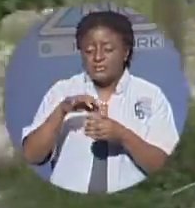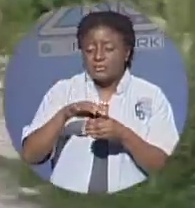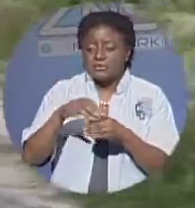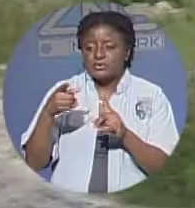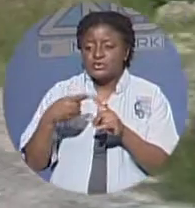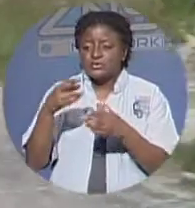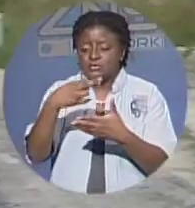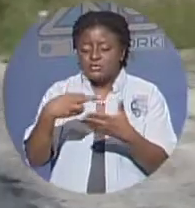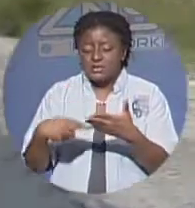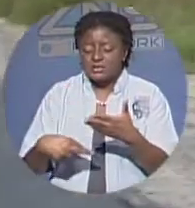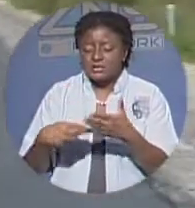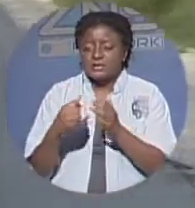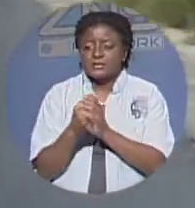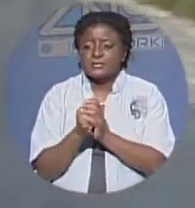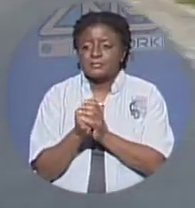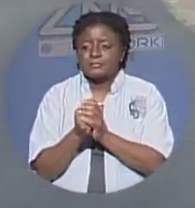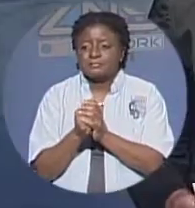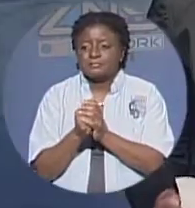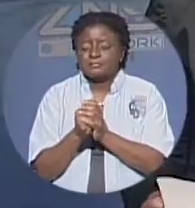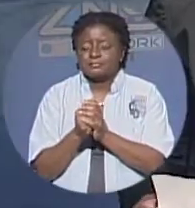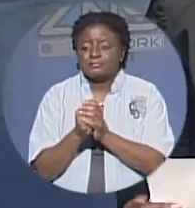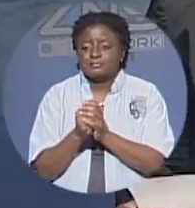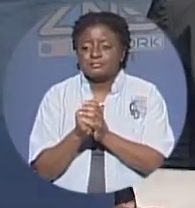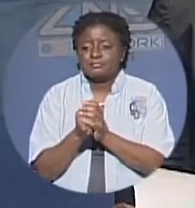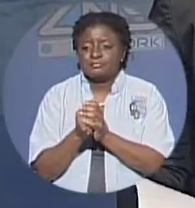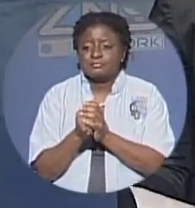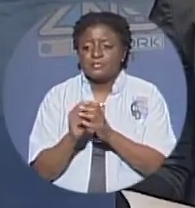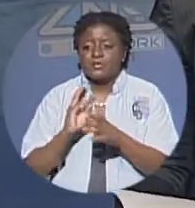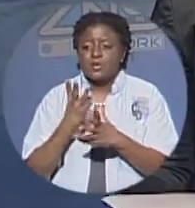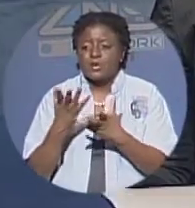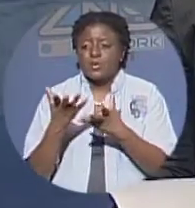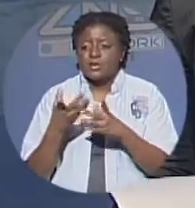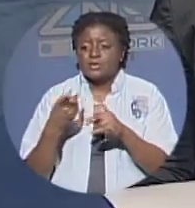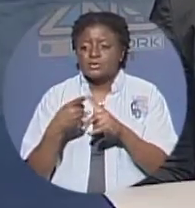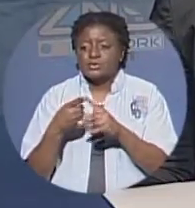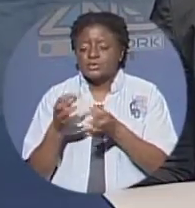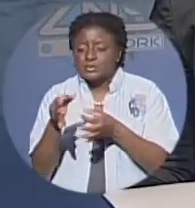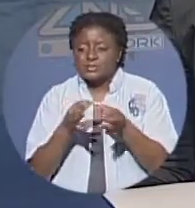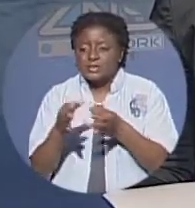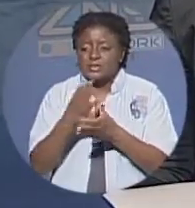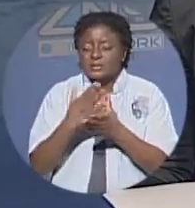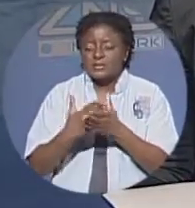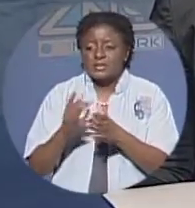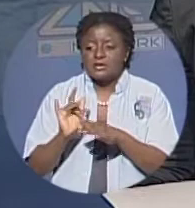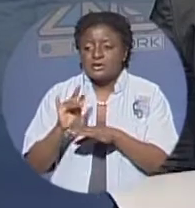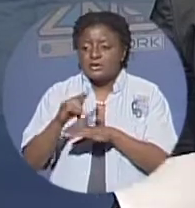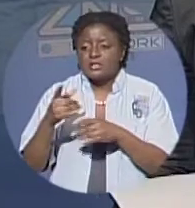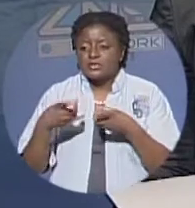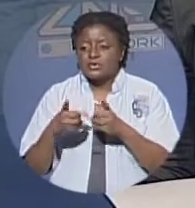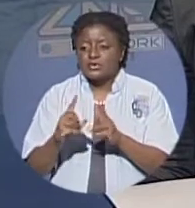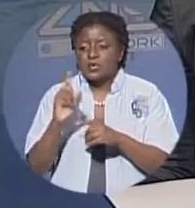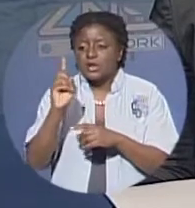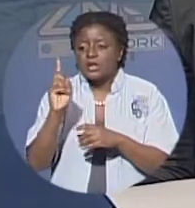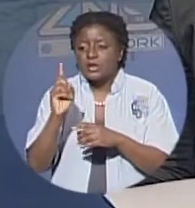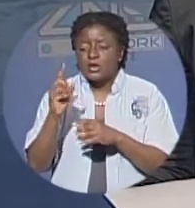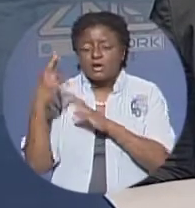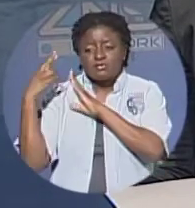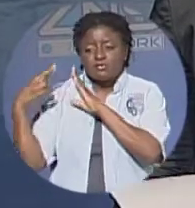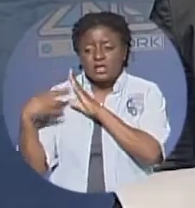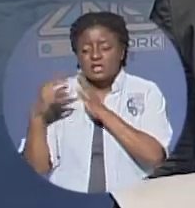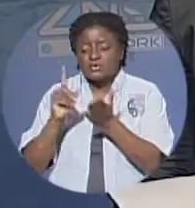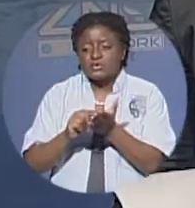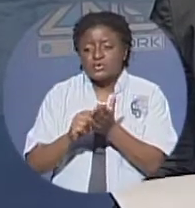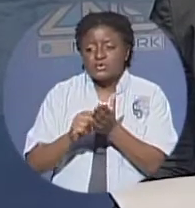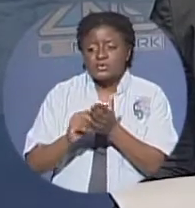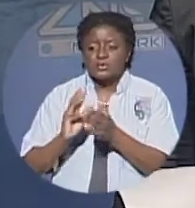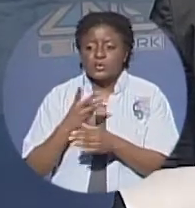that ianthea smith zNS news and we want to clarify something for you earlier during our one o'clock radio newscast we reported